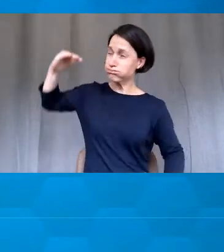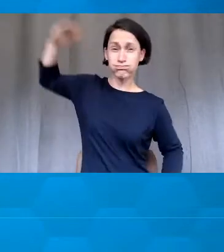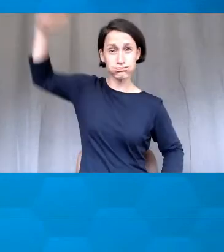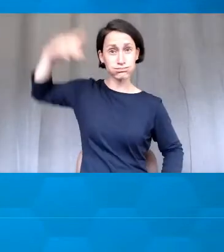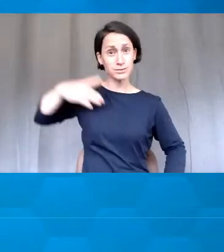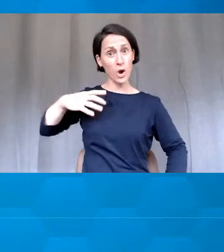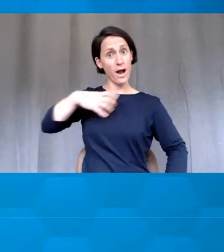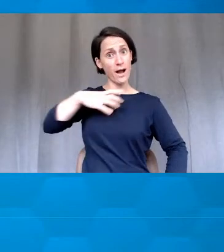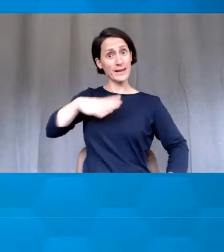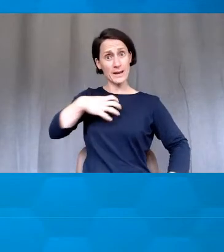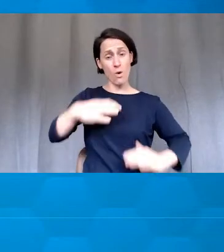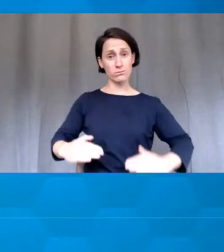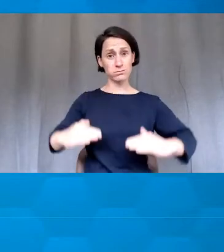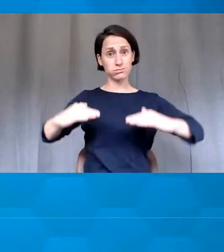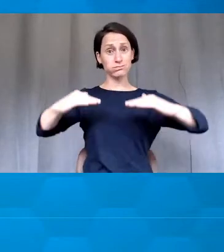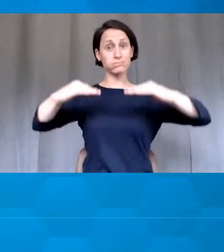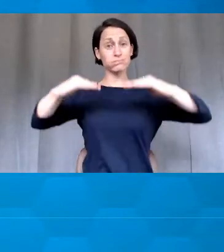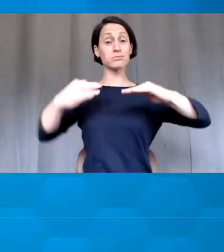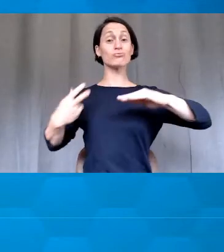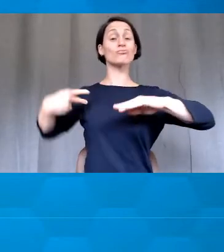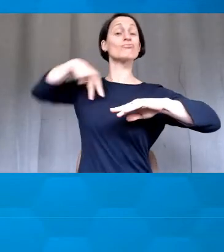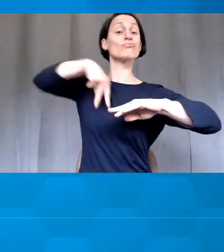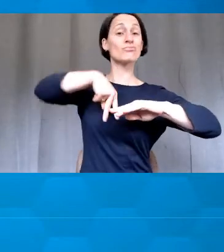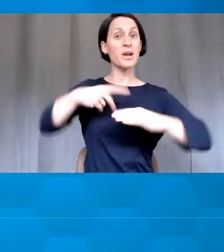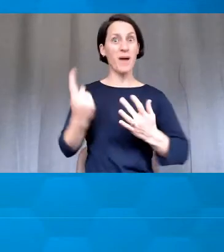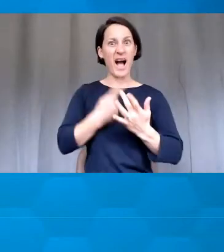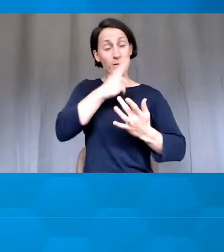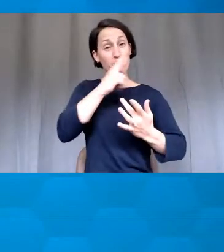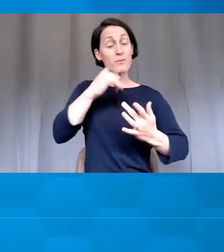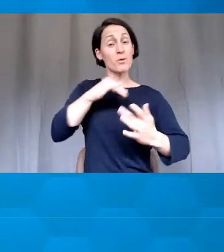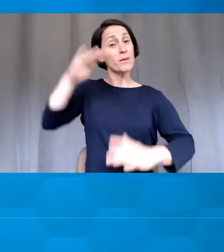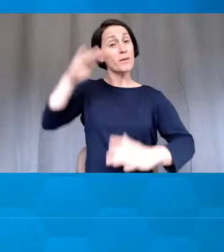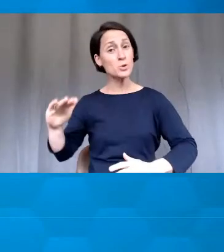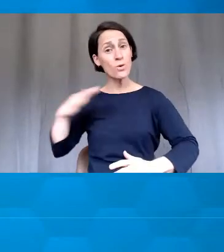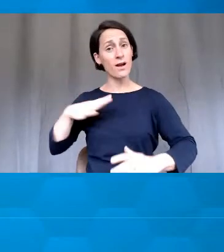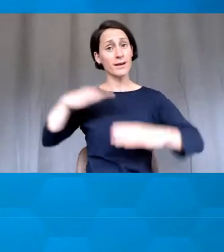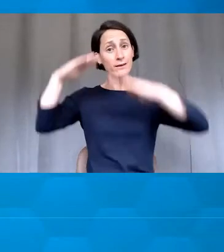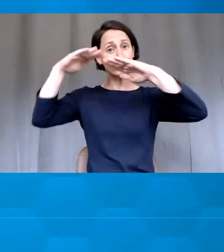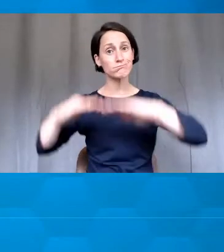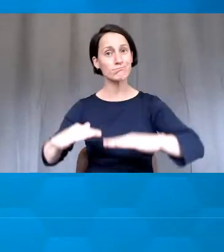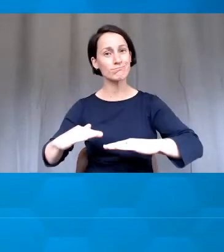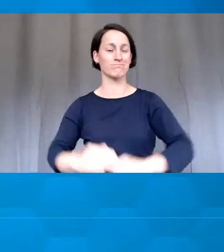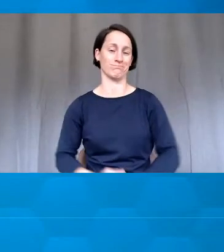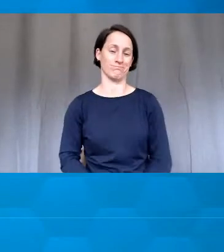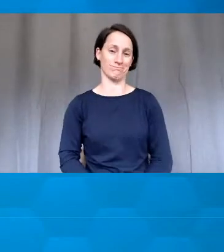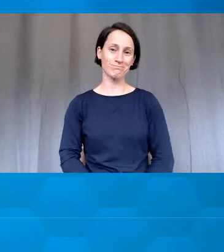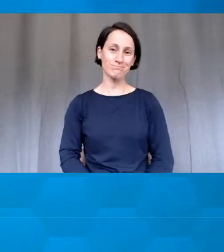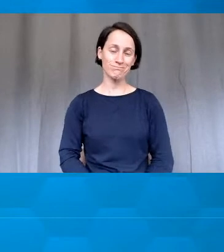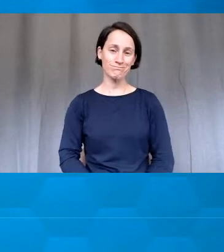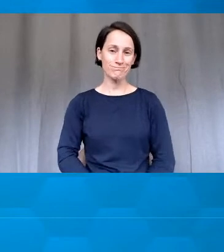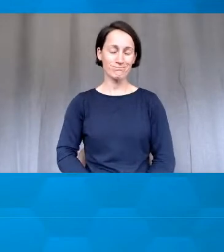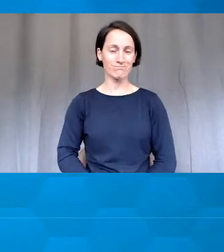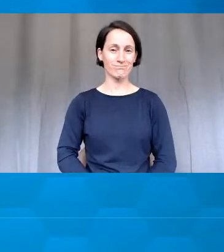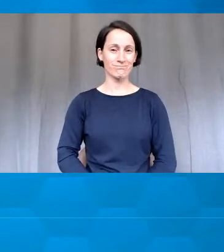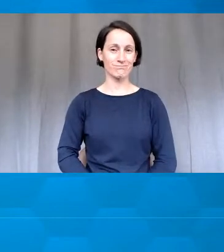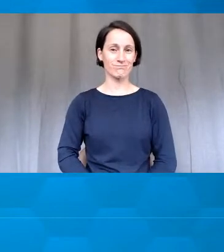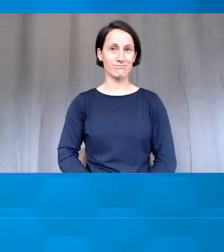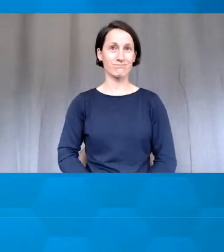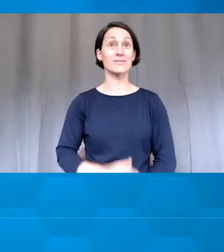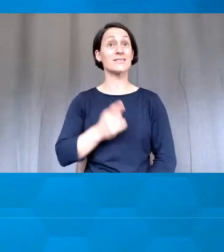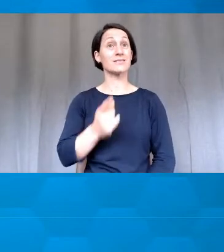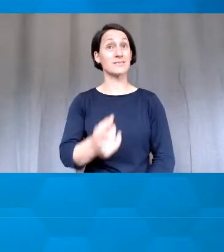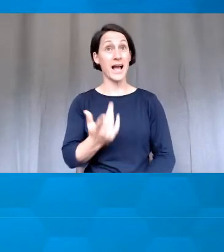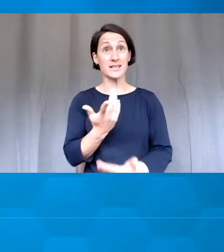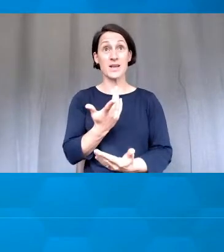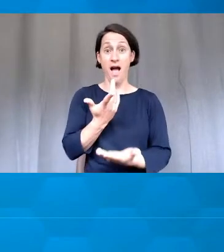high. But then other people might need it a little lower. And that's what this